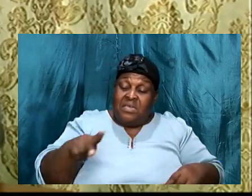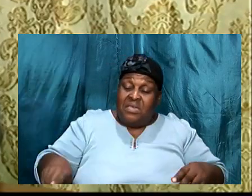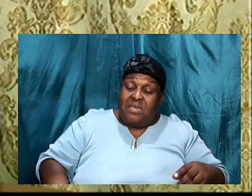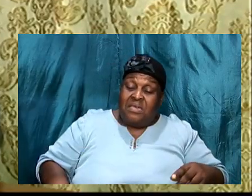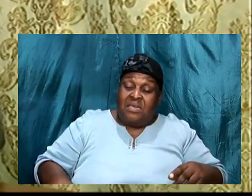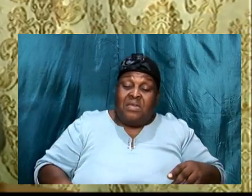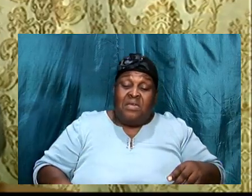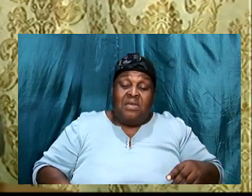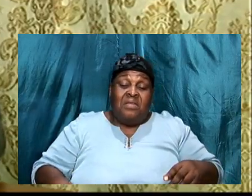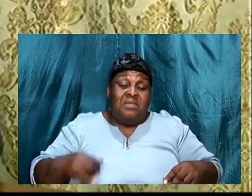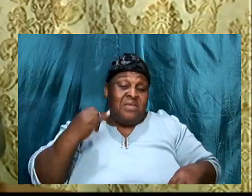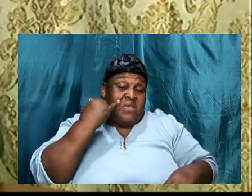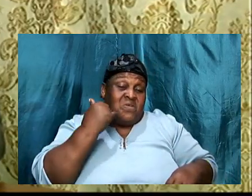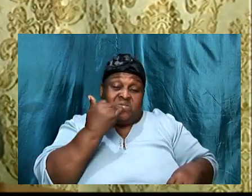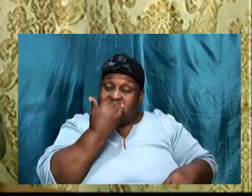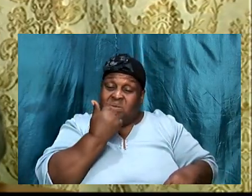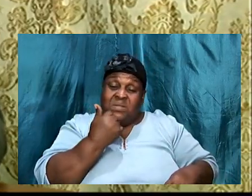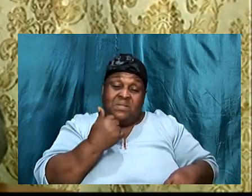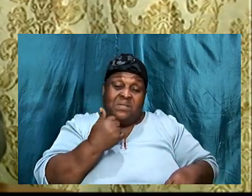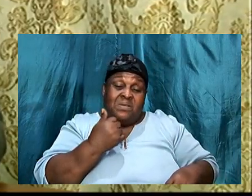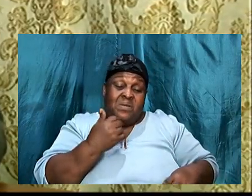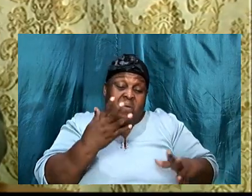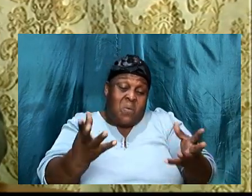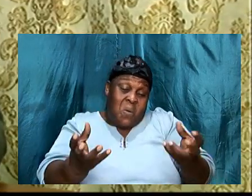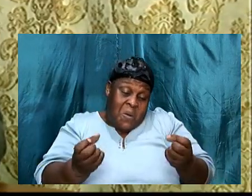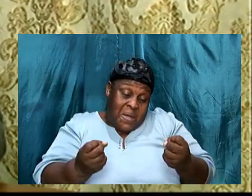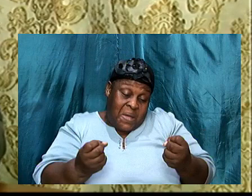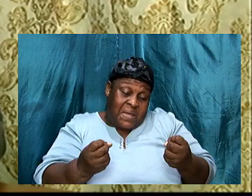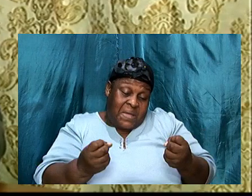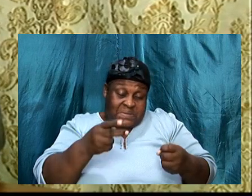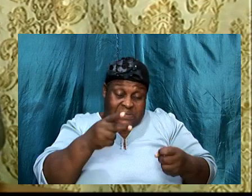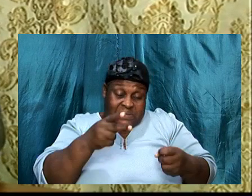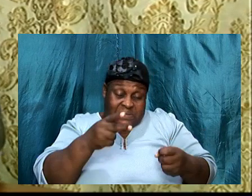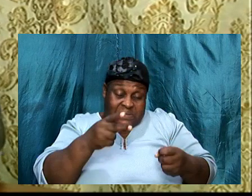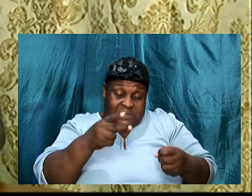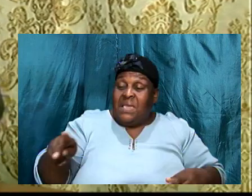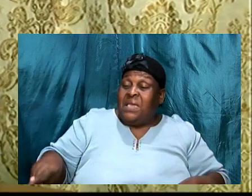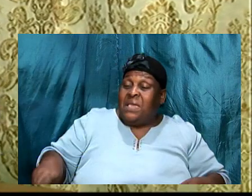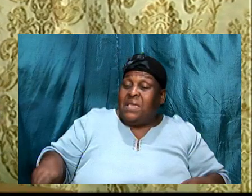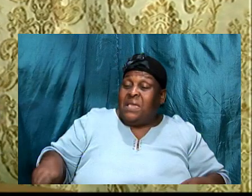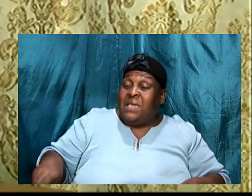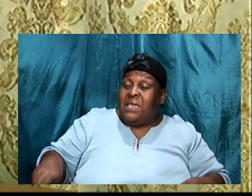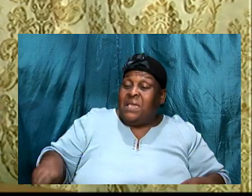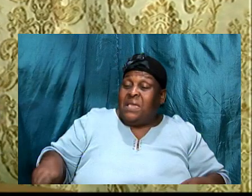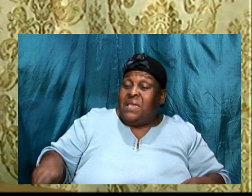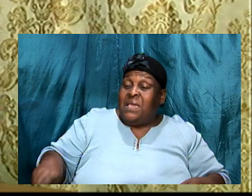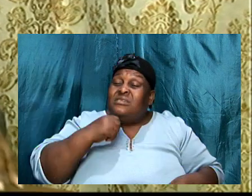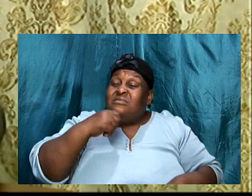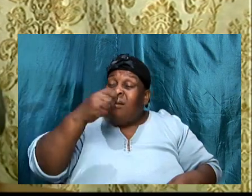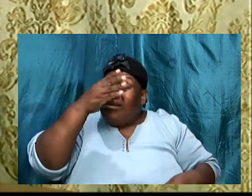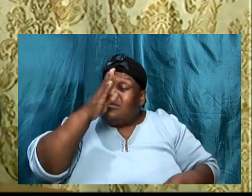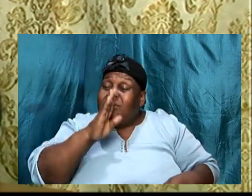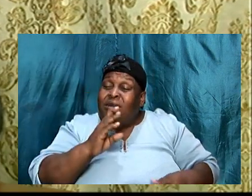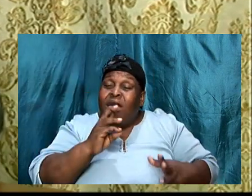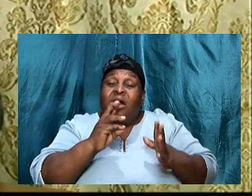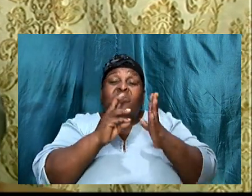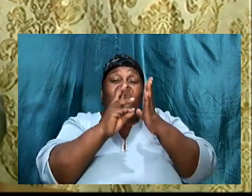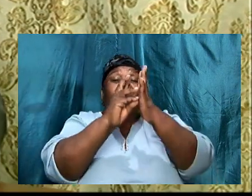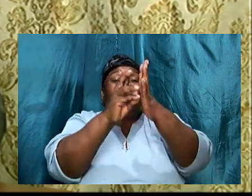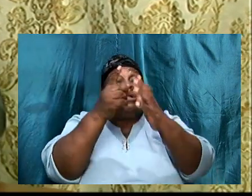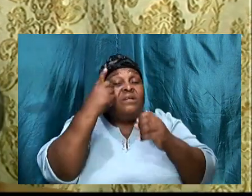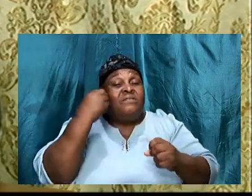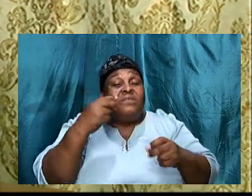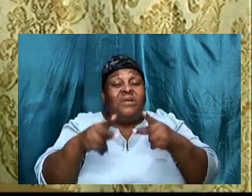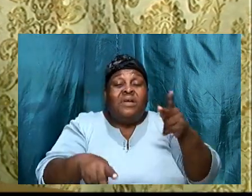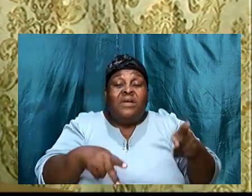we said, the scripture for that, was first Samuel, eight, one to the end, it was not, God's will, for the people, to have another king,